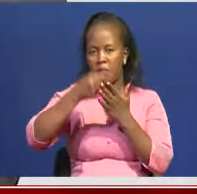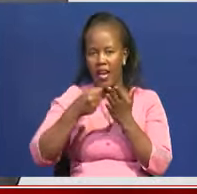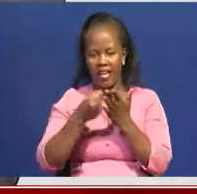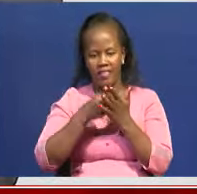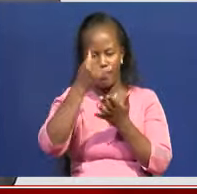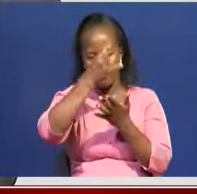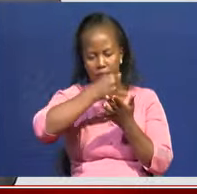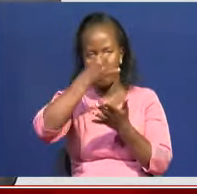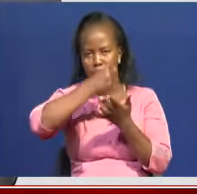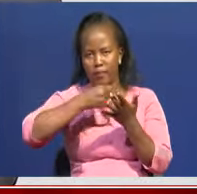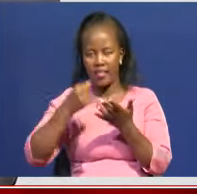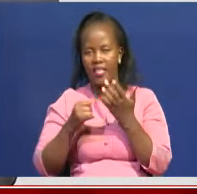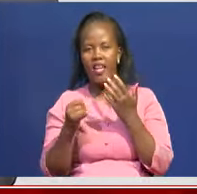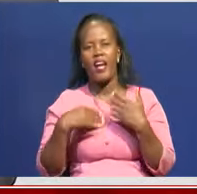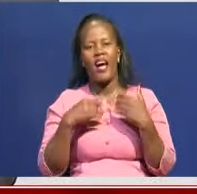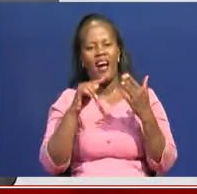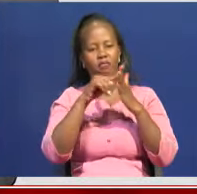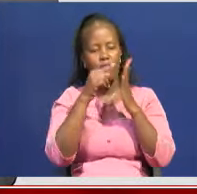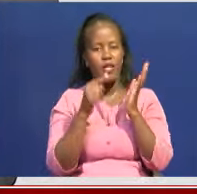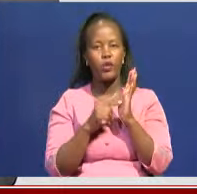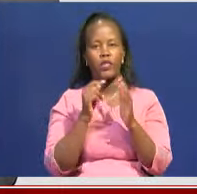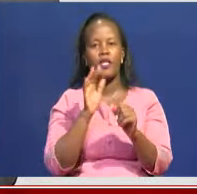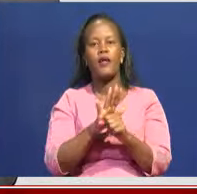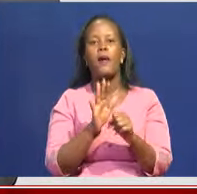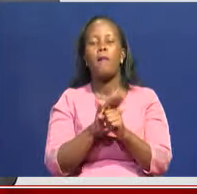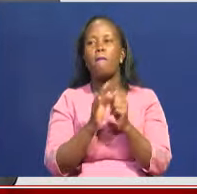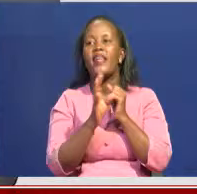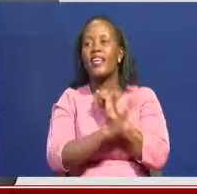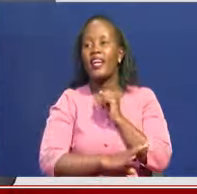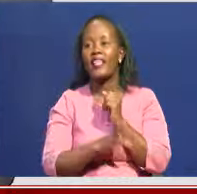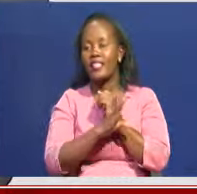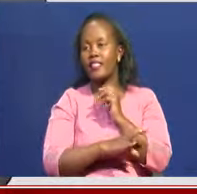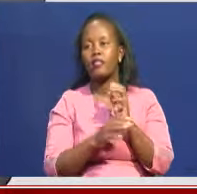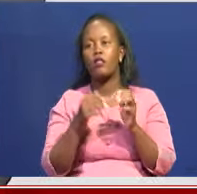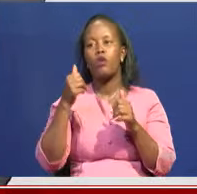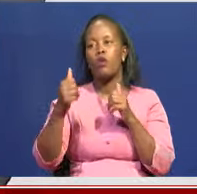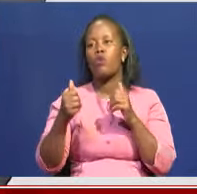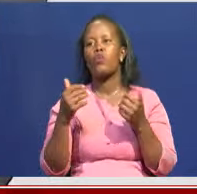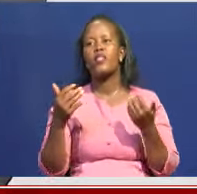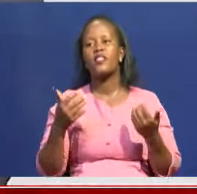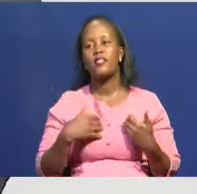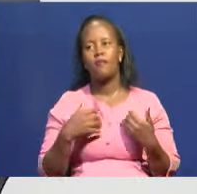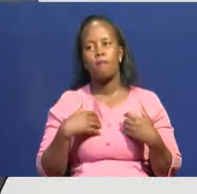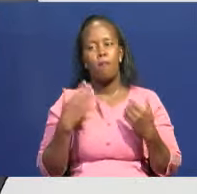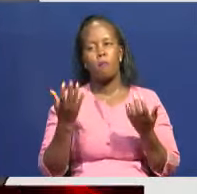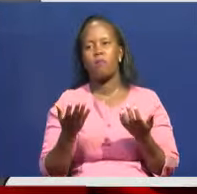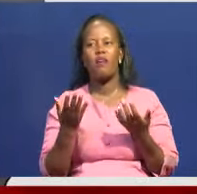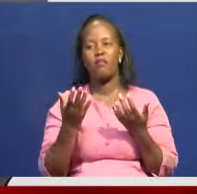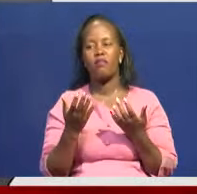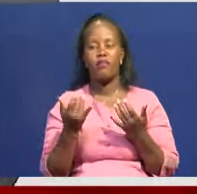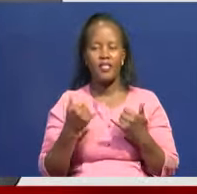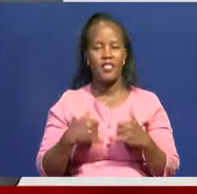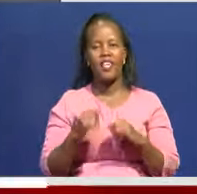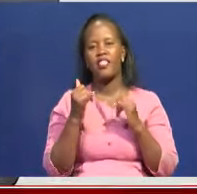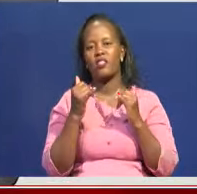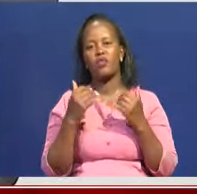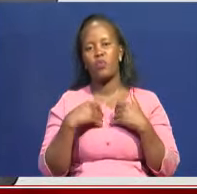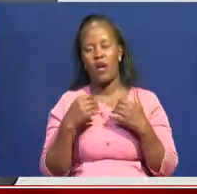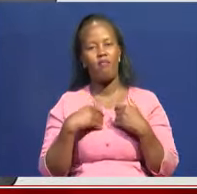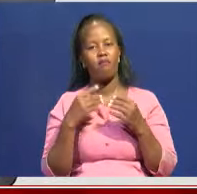Don't go too far.